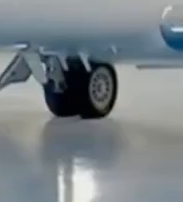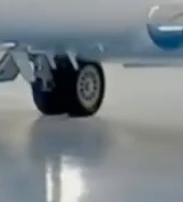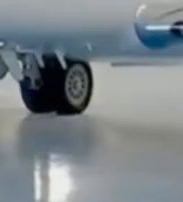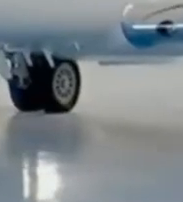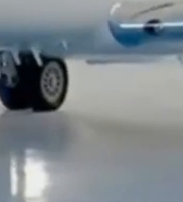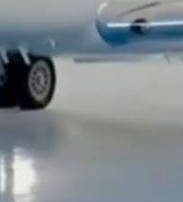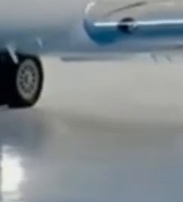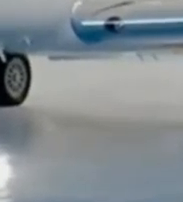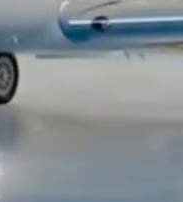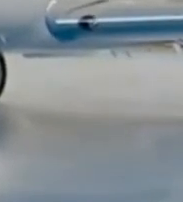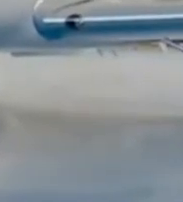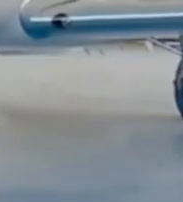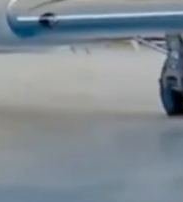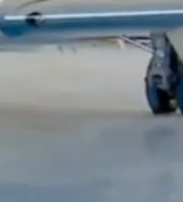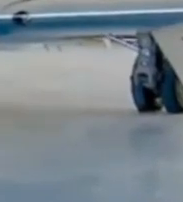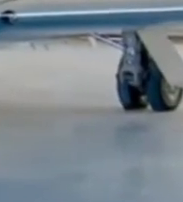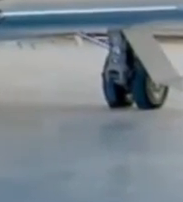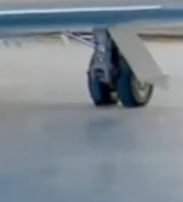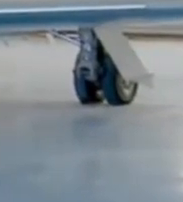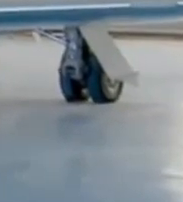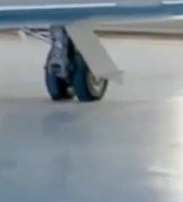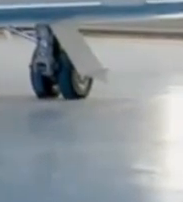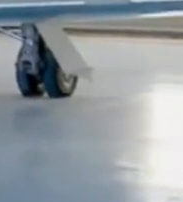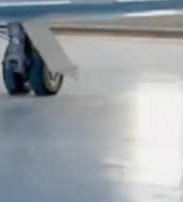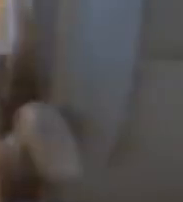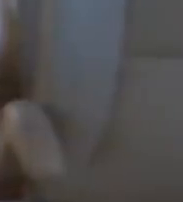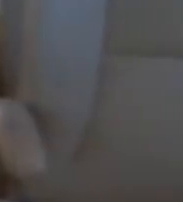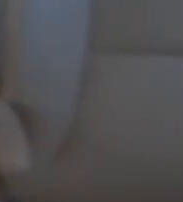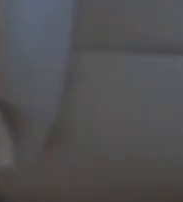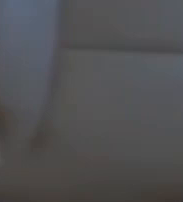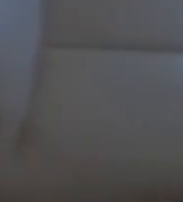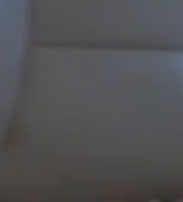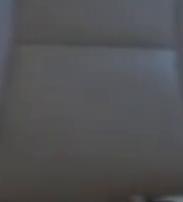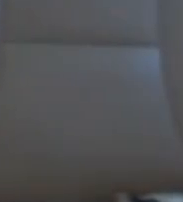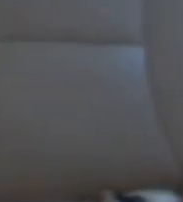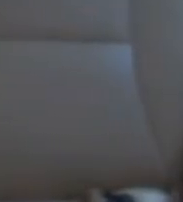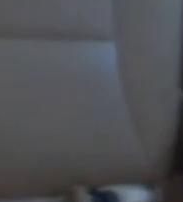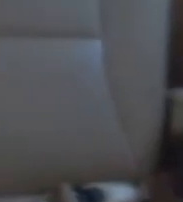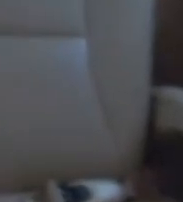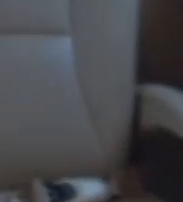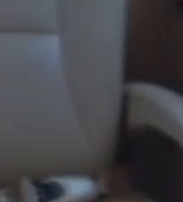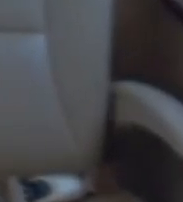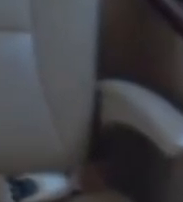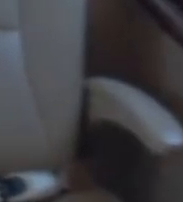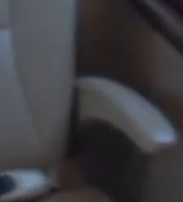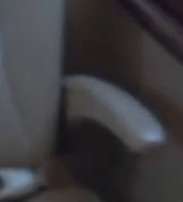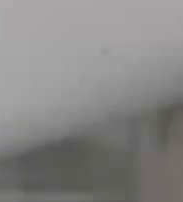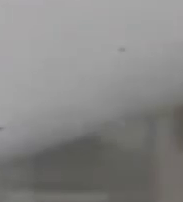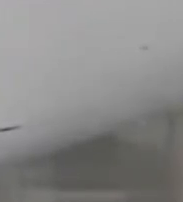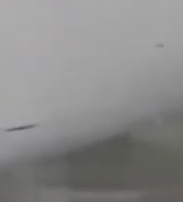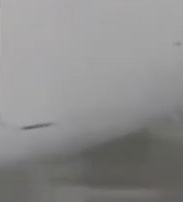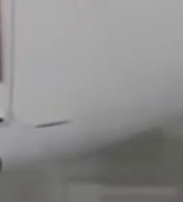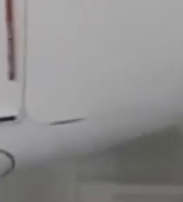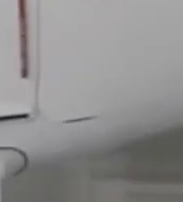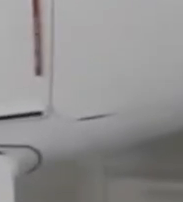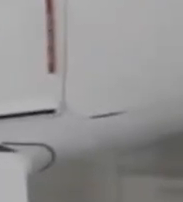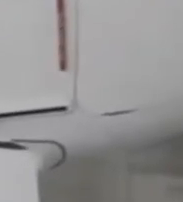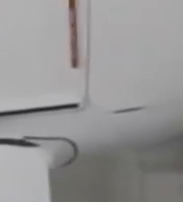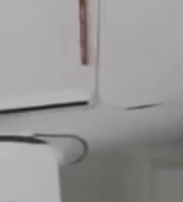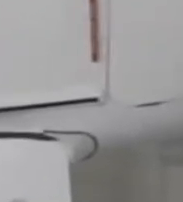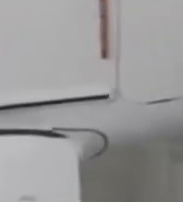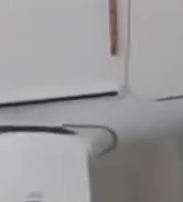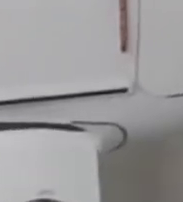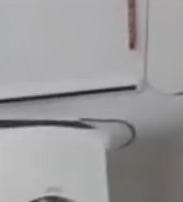their own, like if they were their own private property. So he made sure that